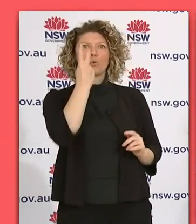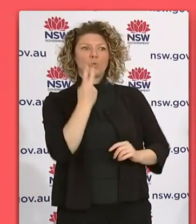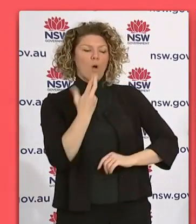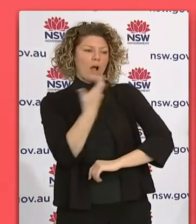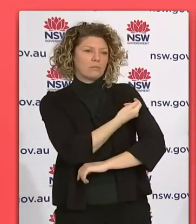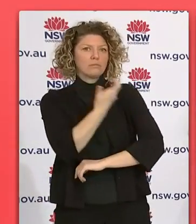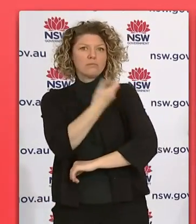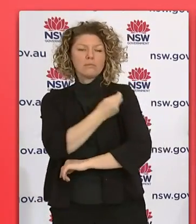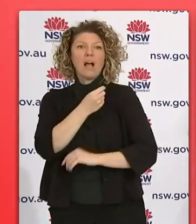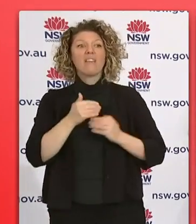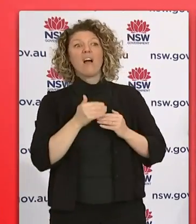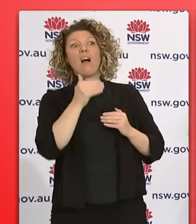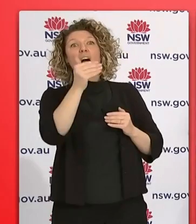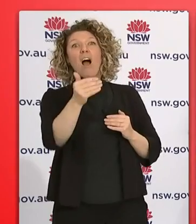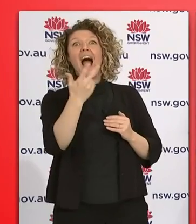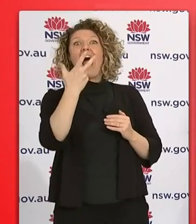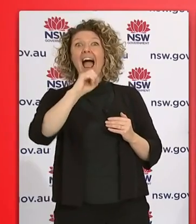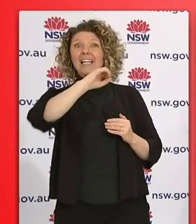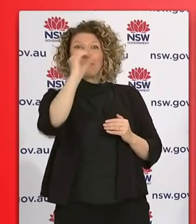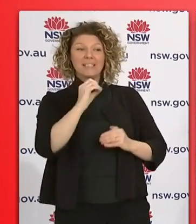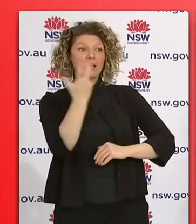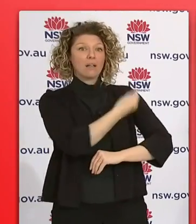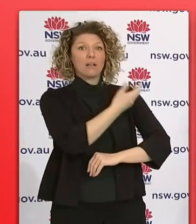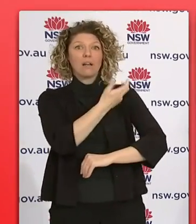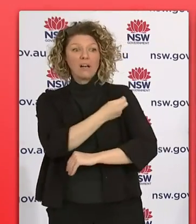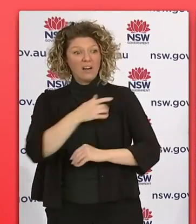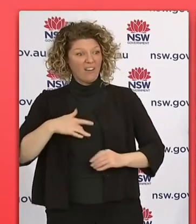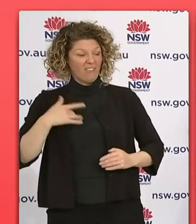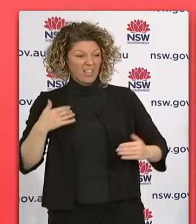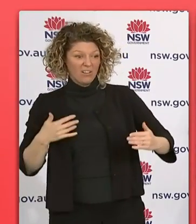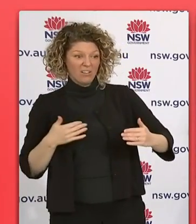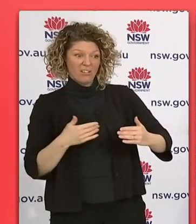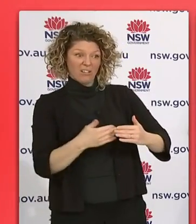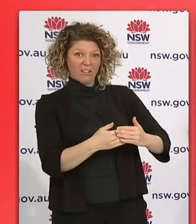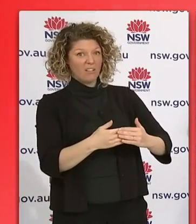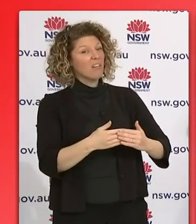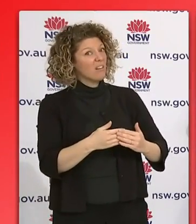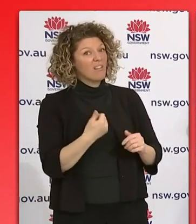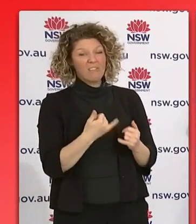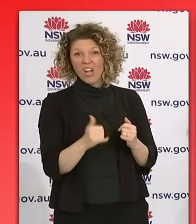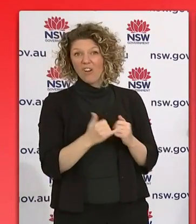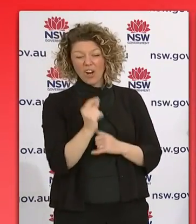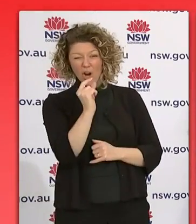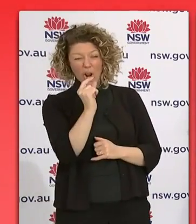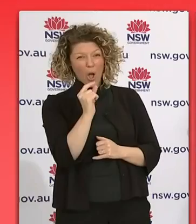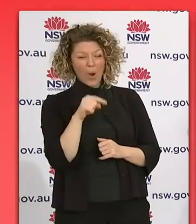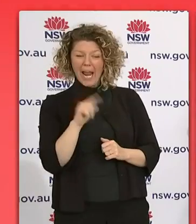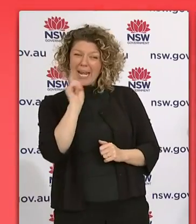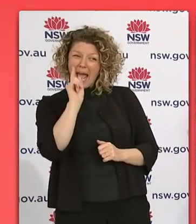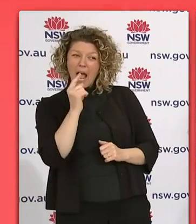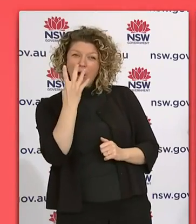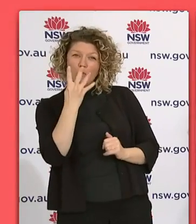of course, I'm looking forward to those six million jabs occurring by the end of August. And so far, we're doing very well. I think we're up to 4